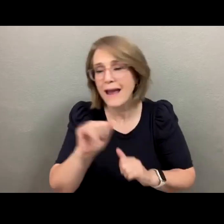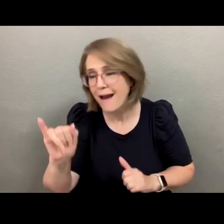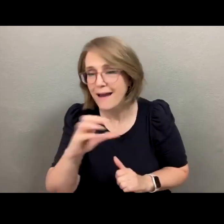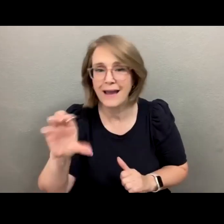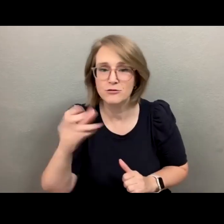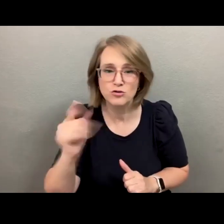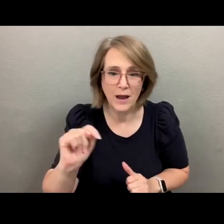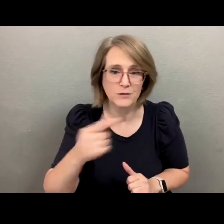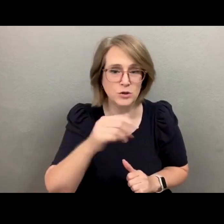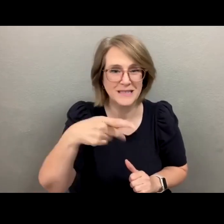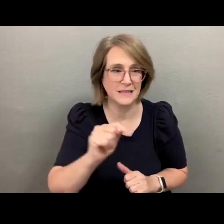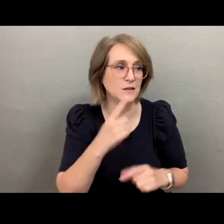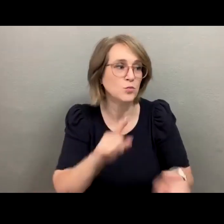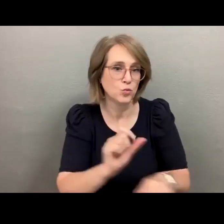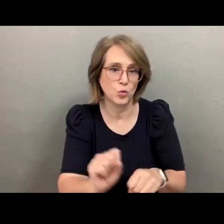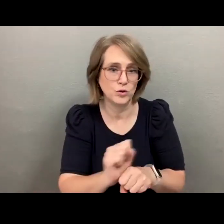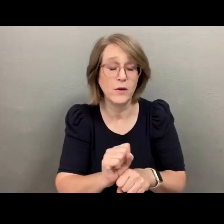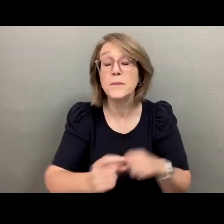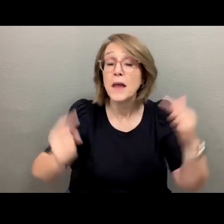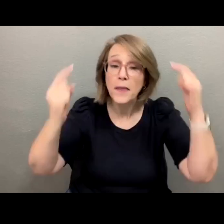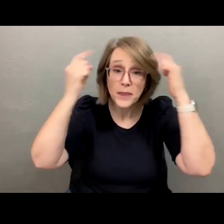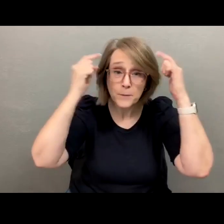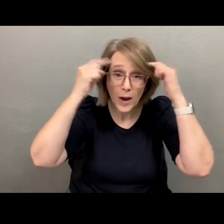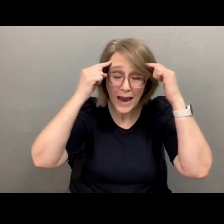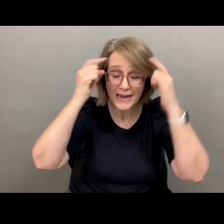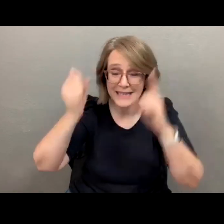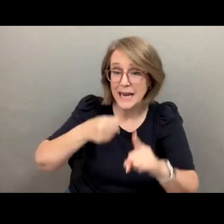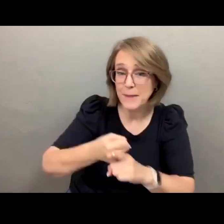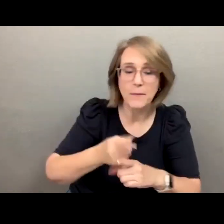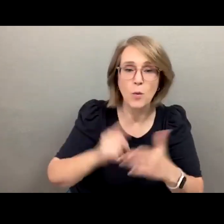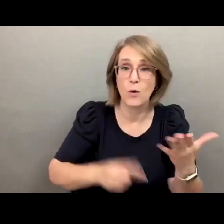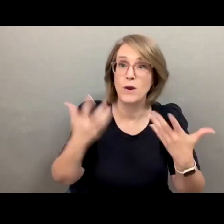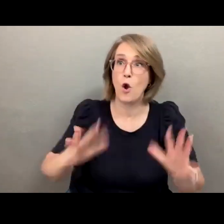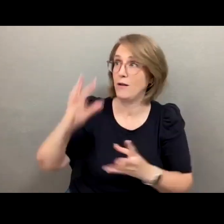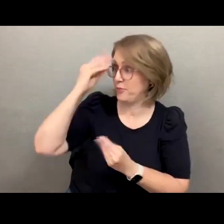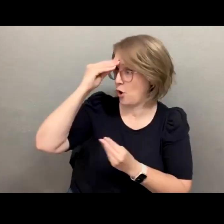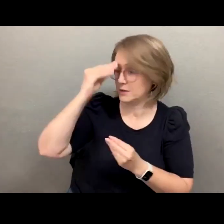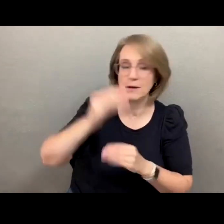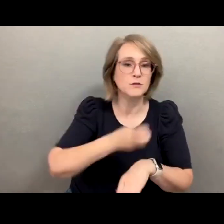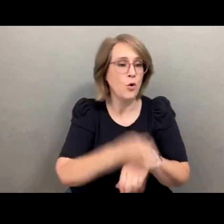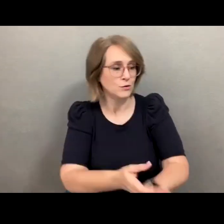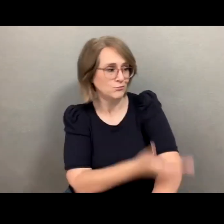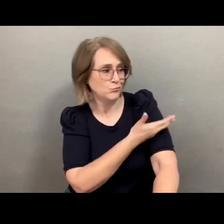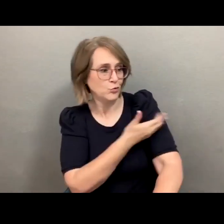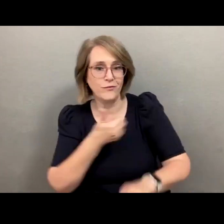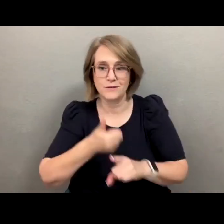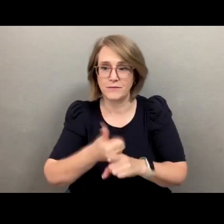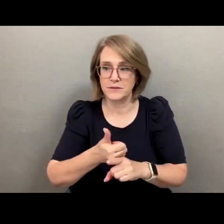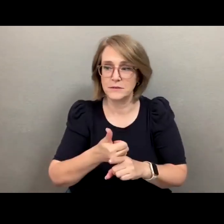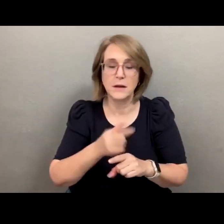because the human brain is affected by what we've already thought, and it's hard for us to improve ourselves, but every